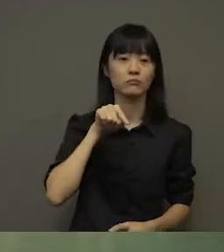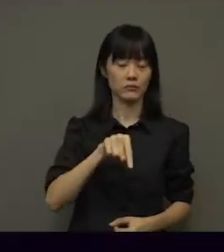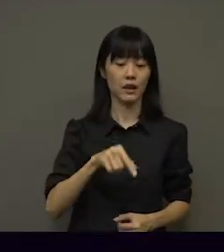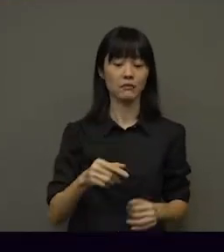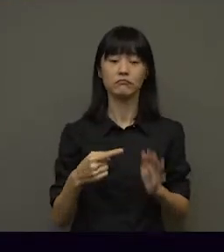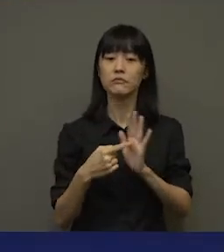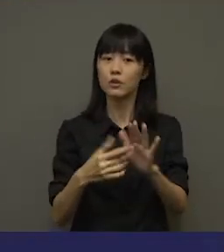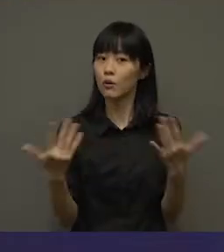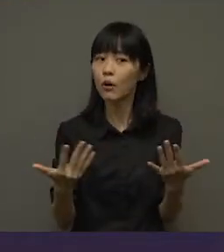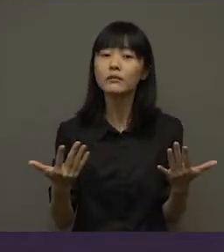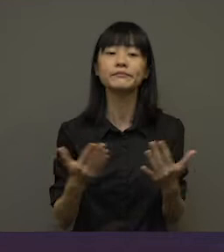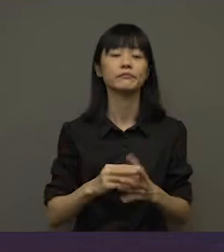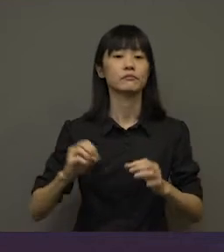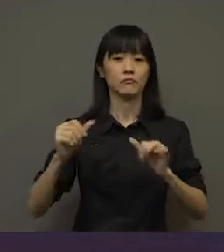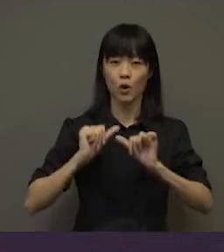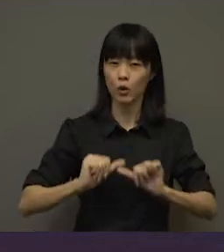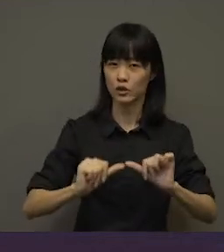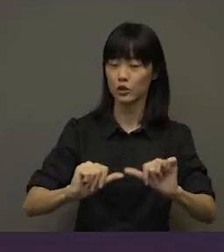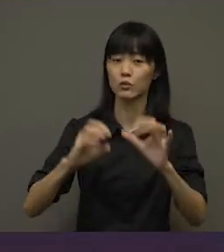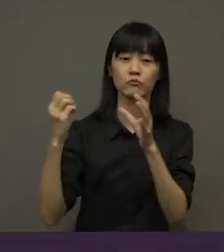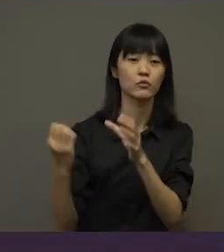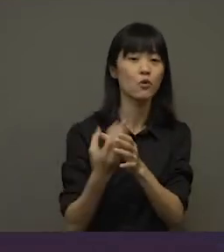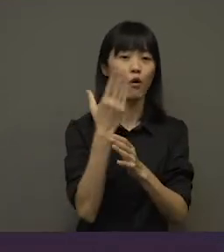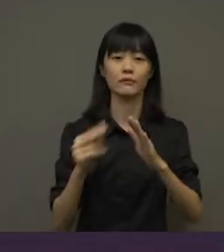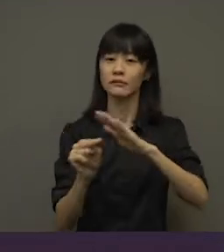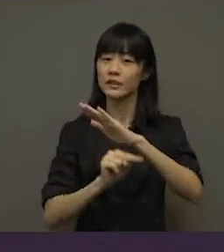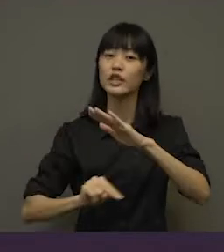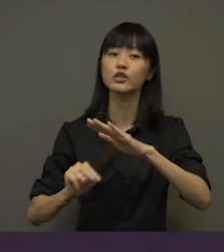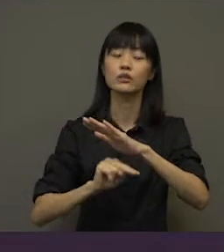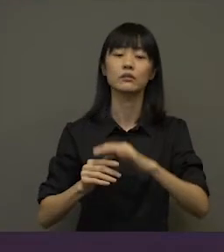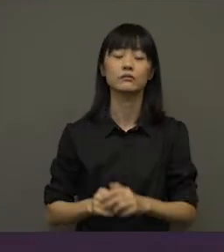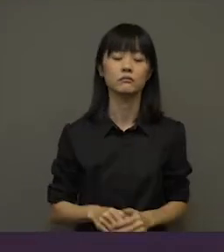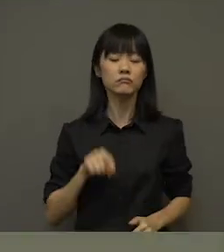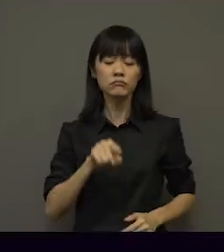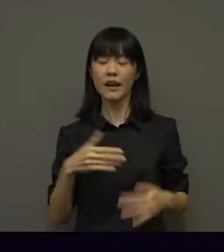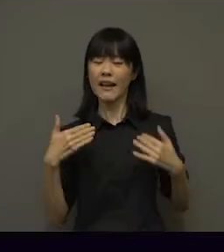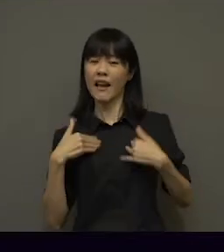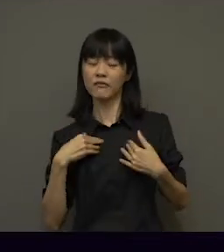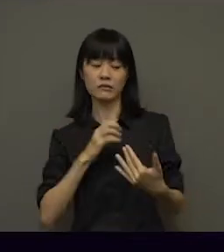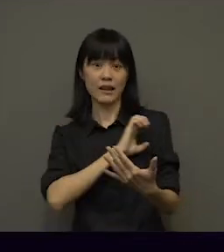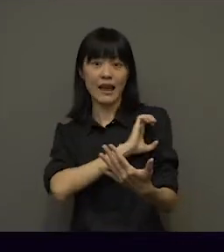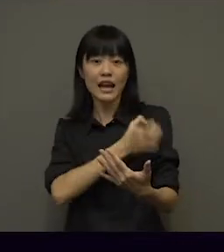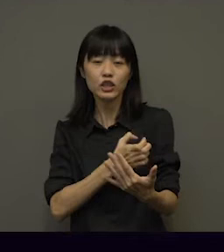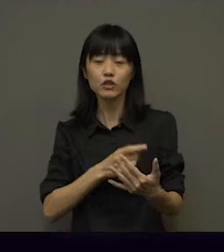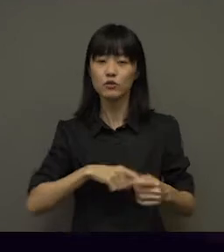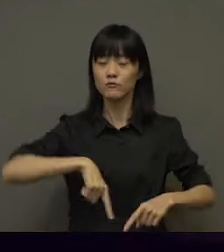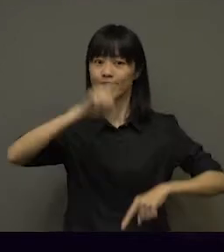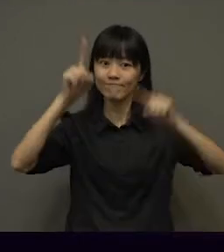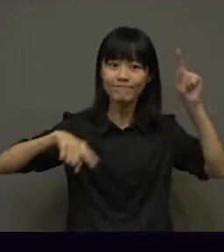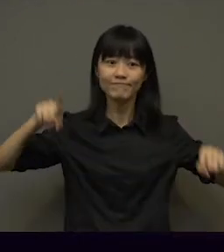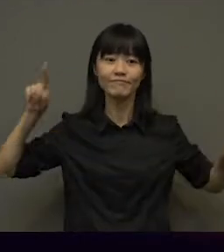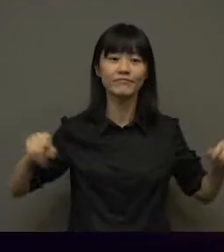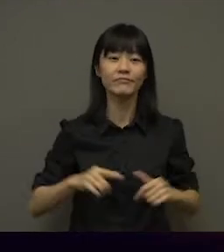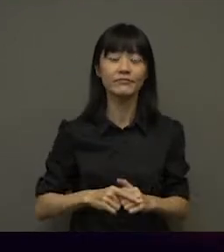itself actually relates to continuity, growth as well as in nature. So it has this dynamism.